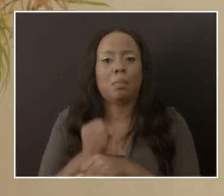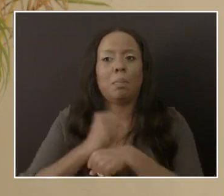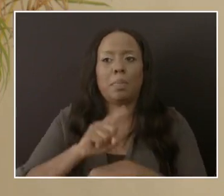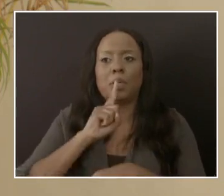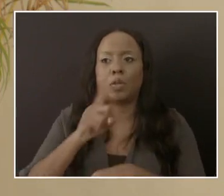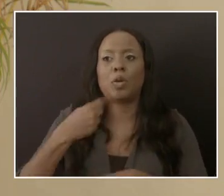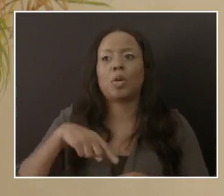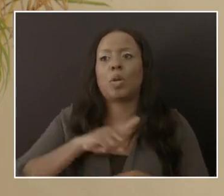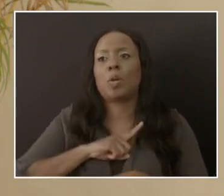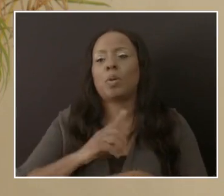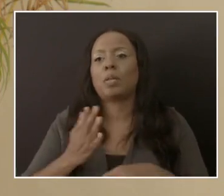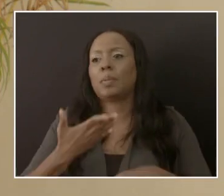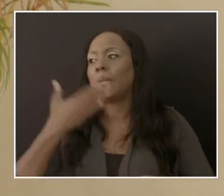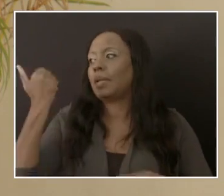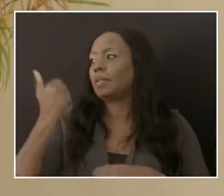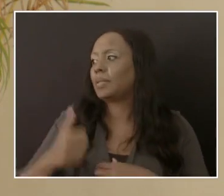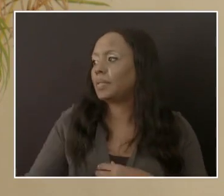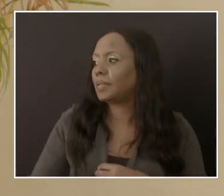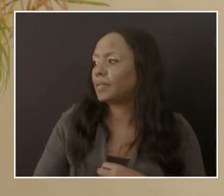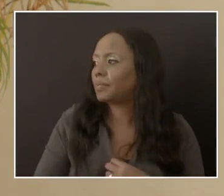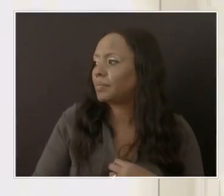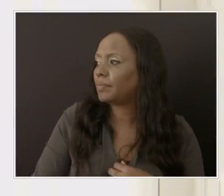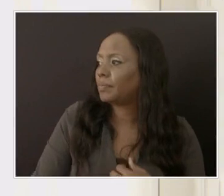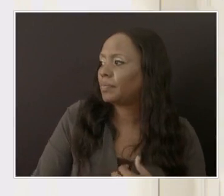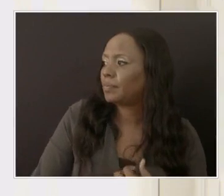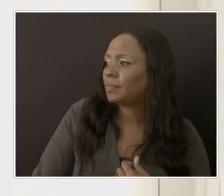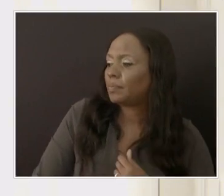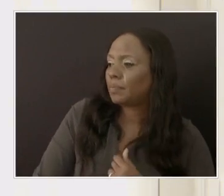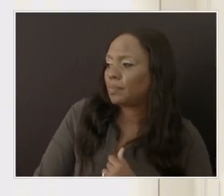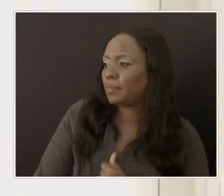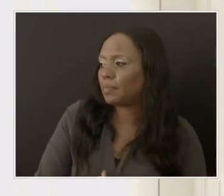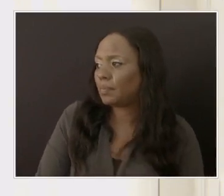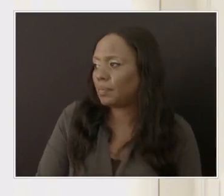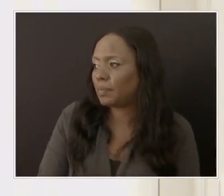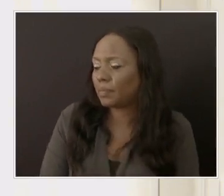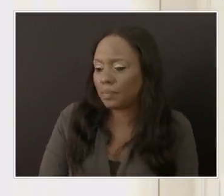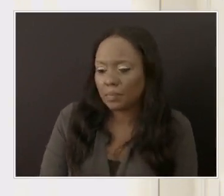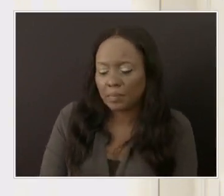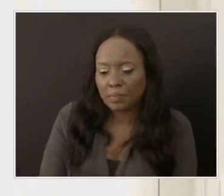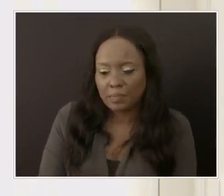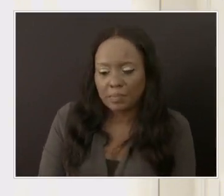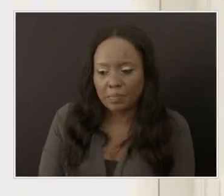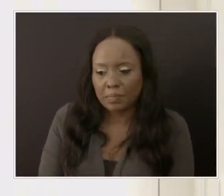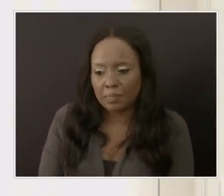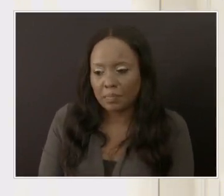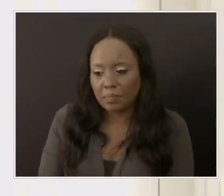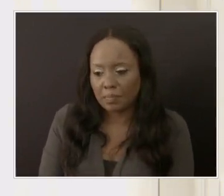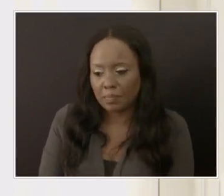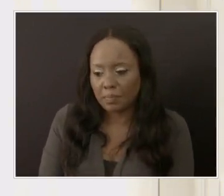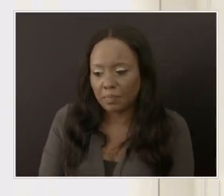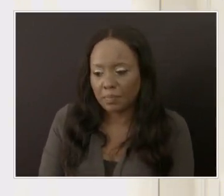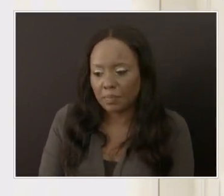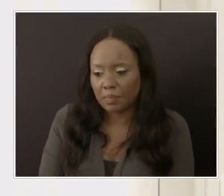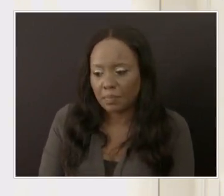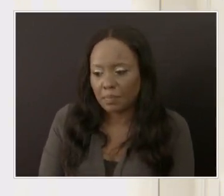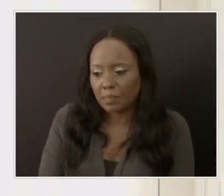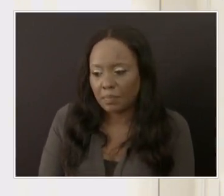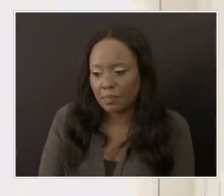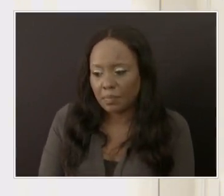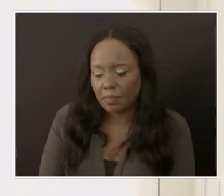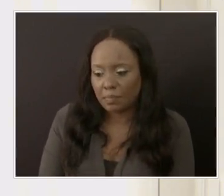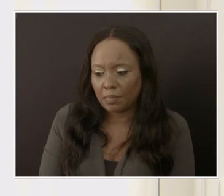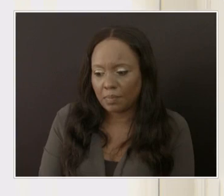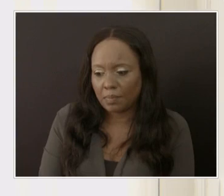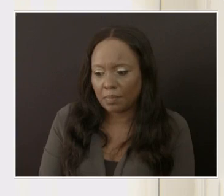at our optimum. This question says that they want to get some clarity on approval of home isolation,